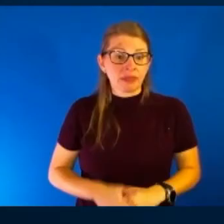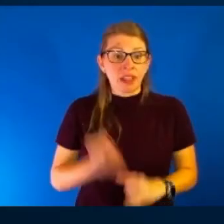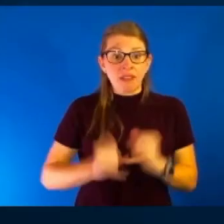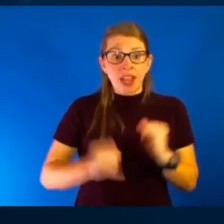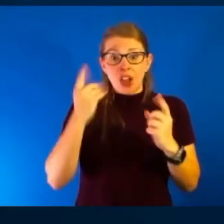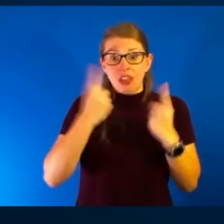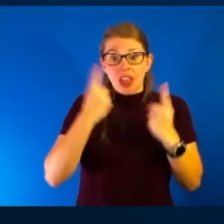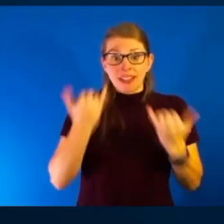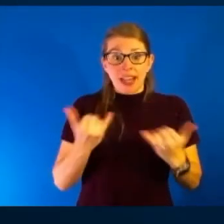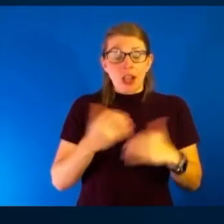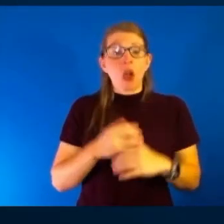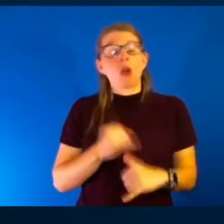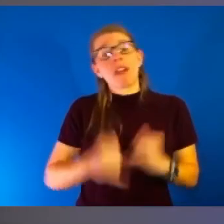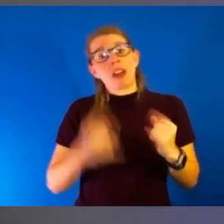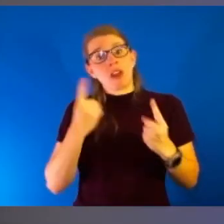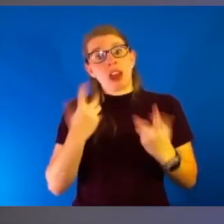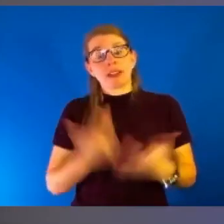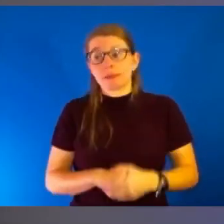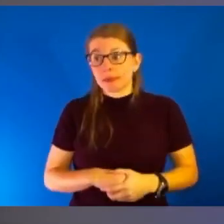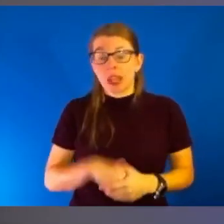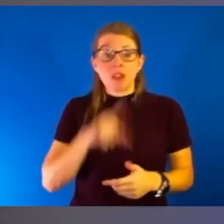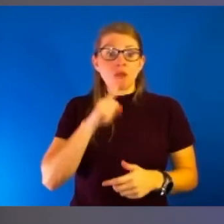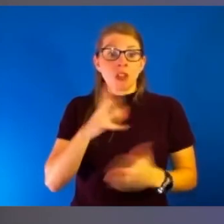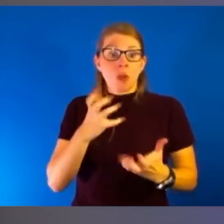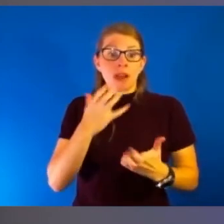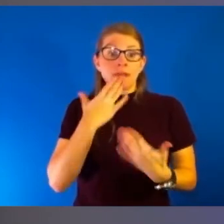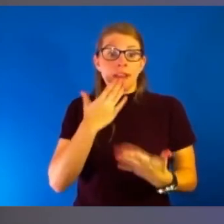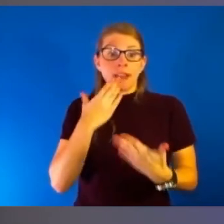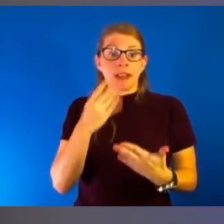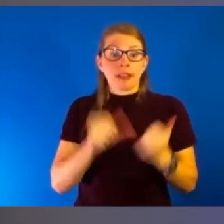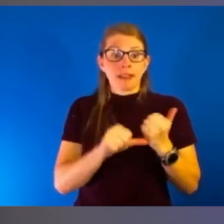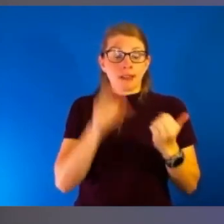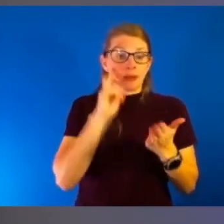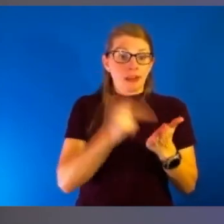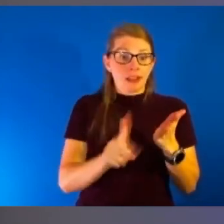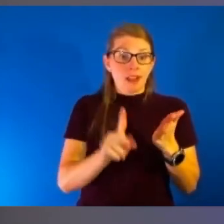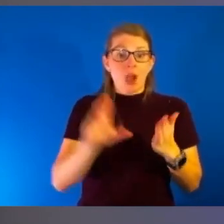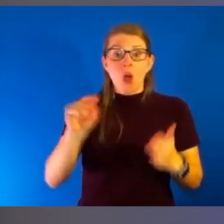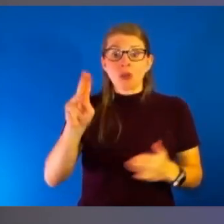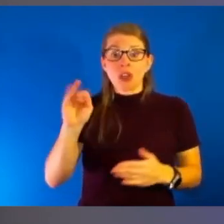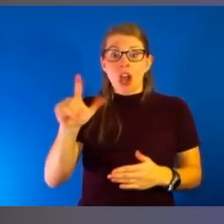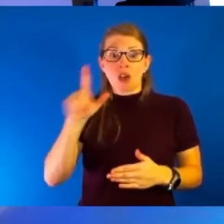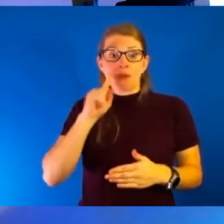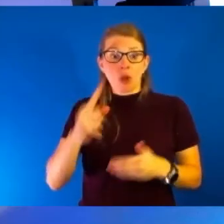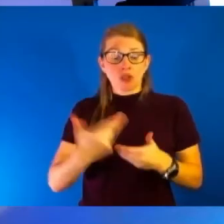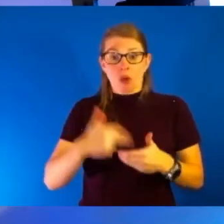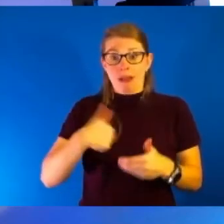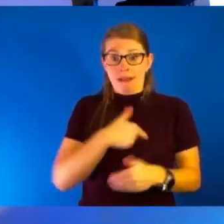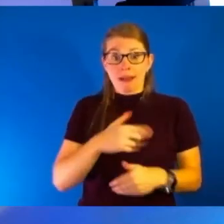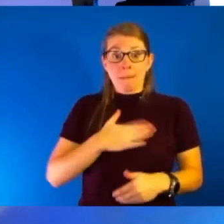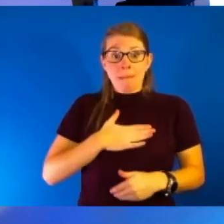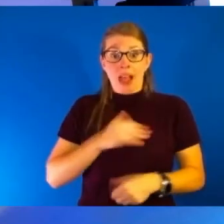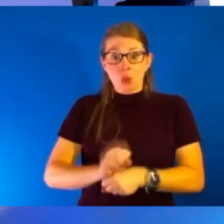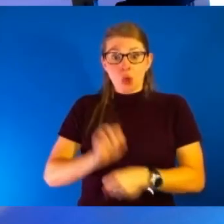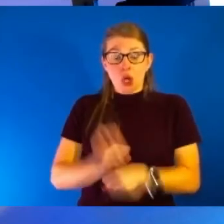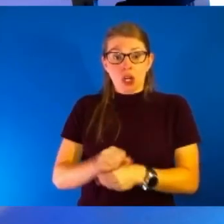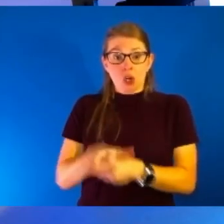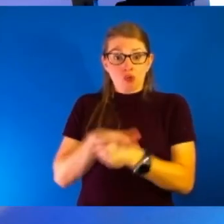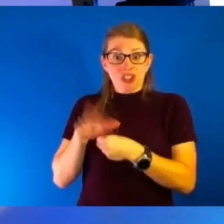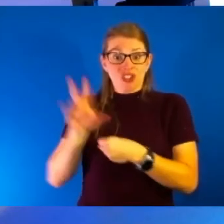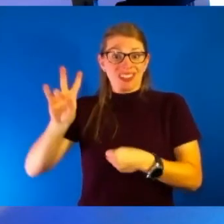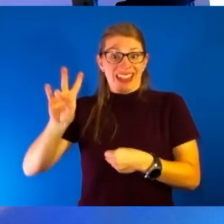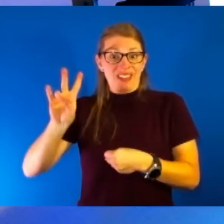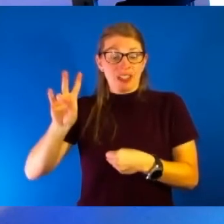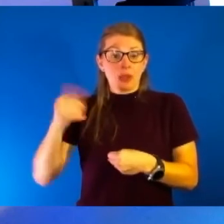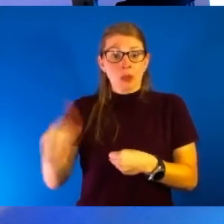Final thoughts. I really want to thank Assistant Secretary O'Connell for joining us. My work in Region 7 has very